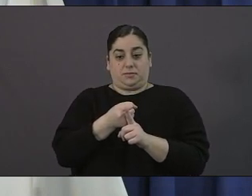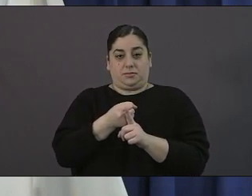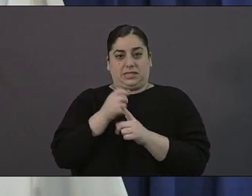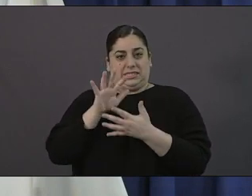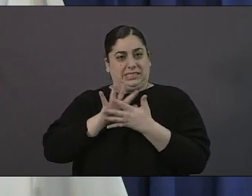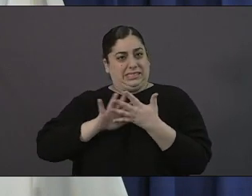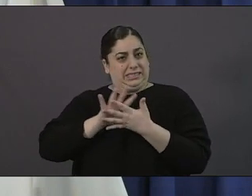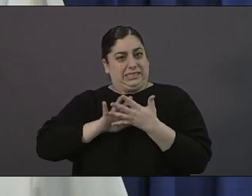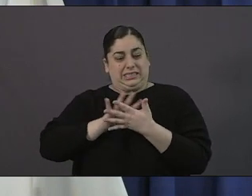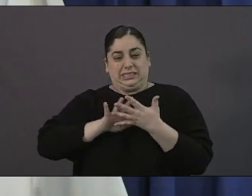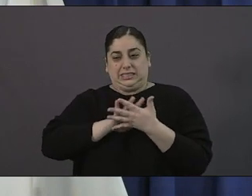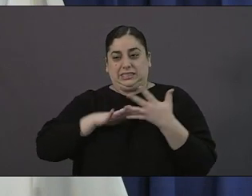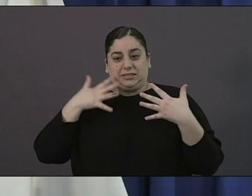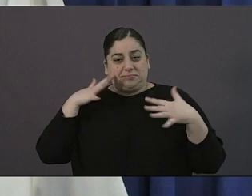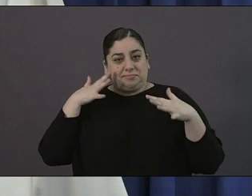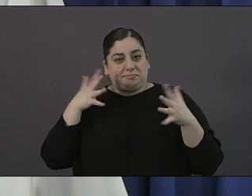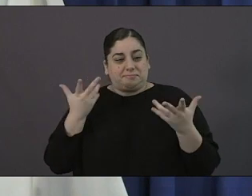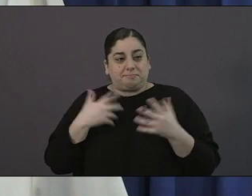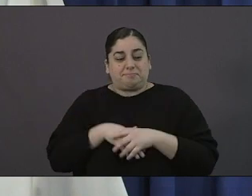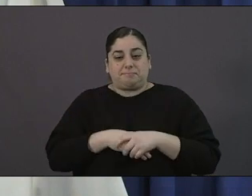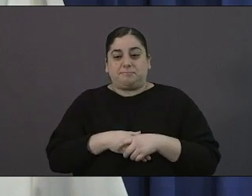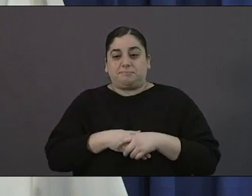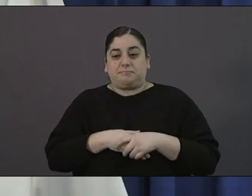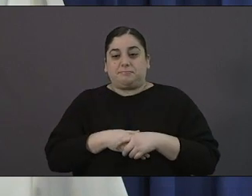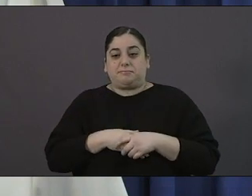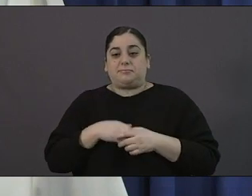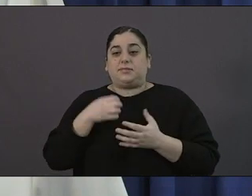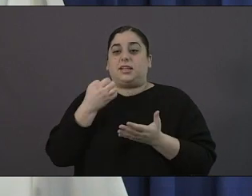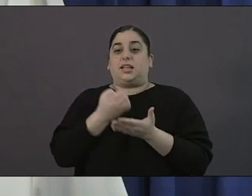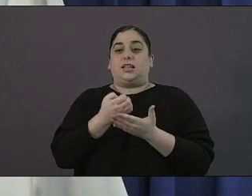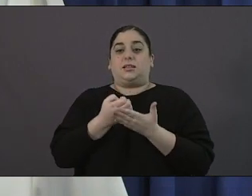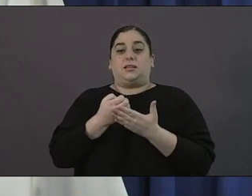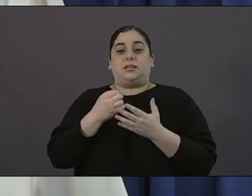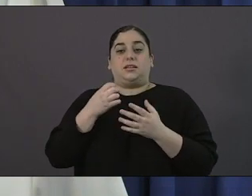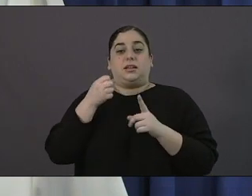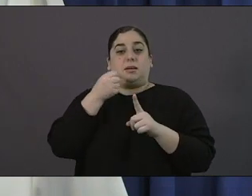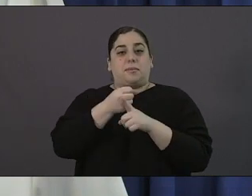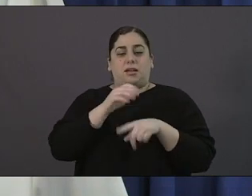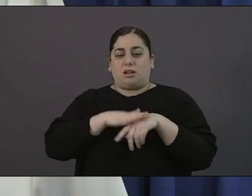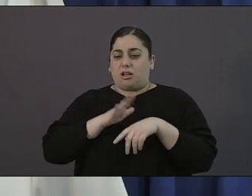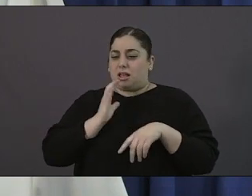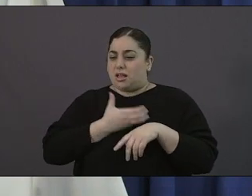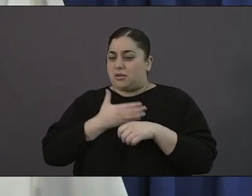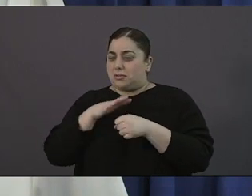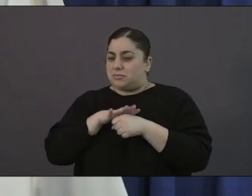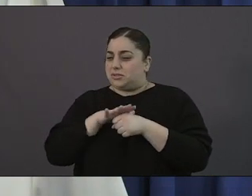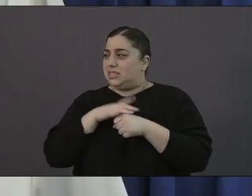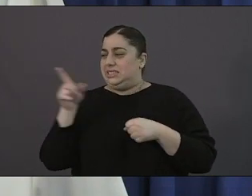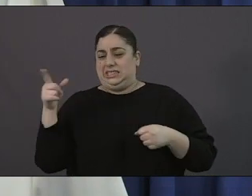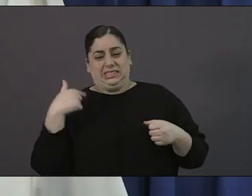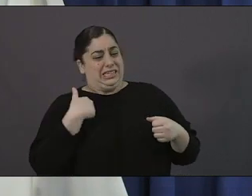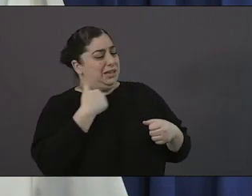uh on our region i'm having a little trouble hearing the question there kasha maybe you could try again